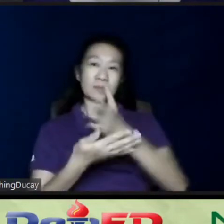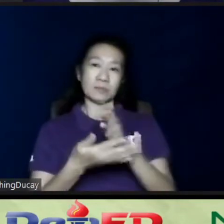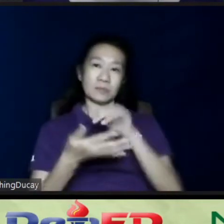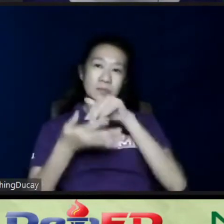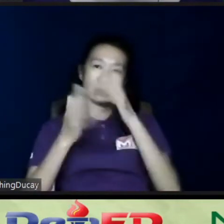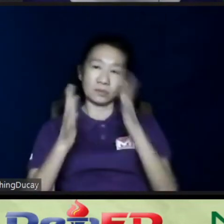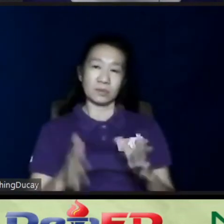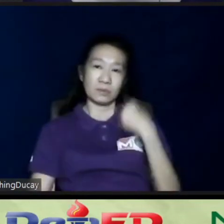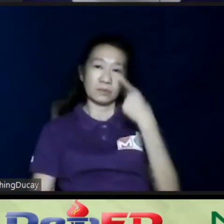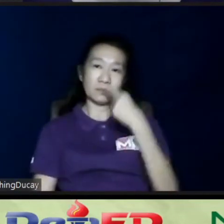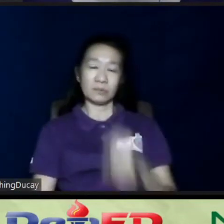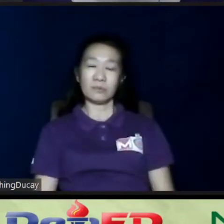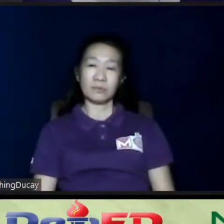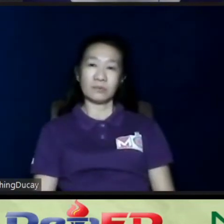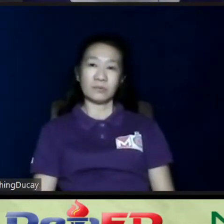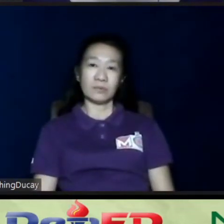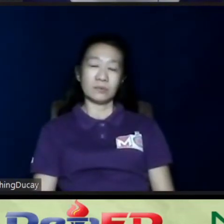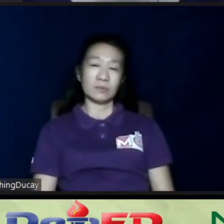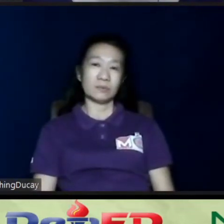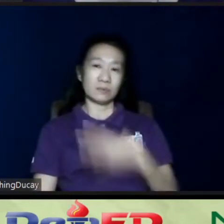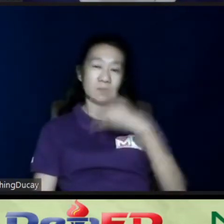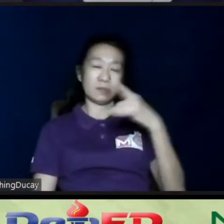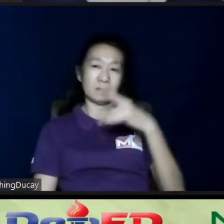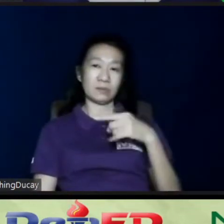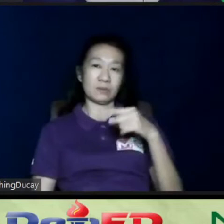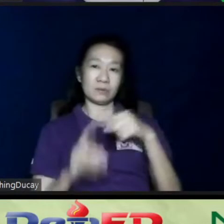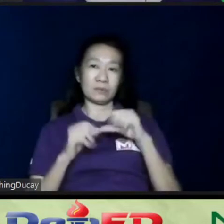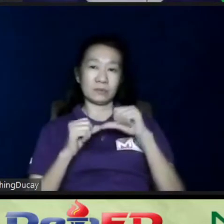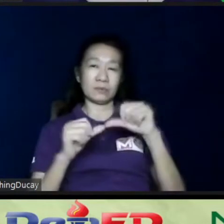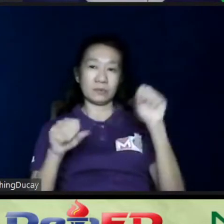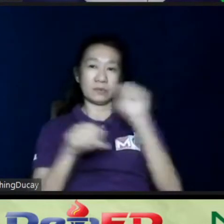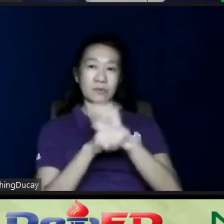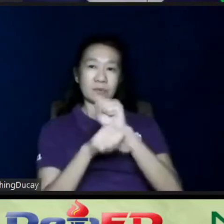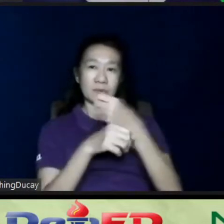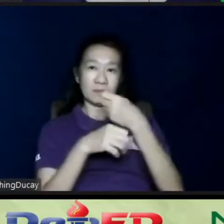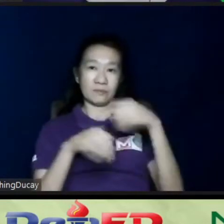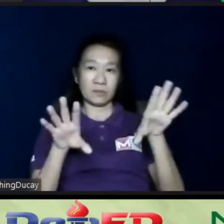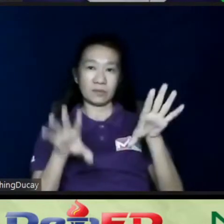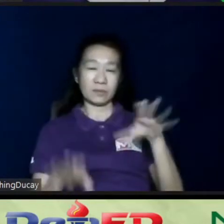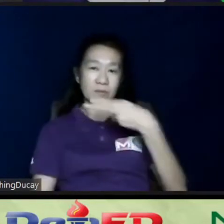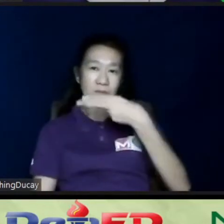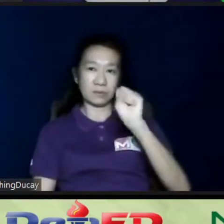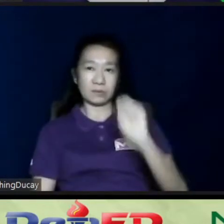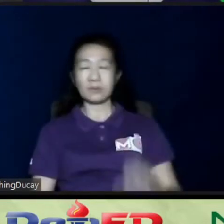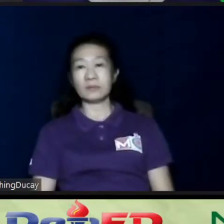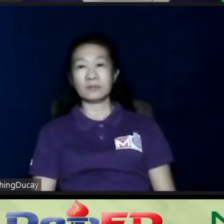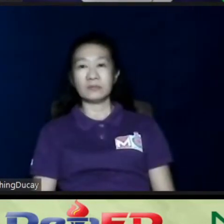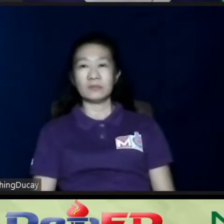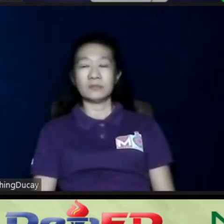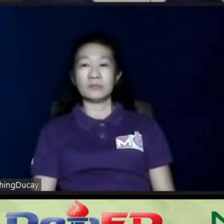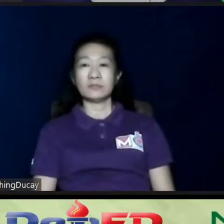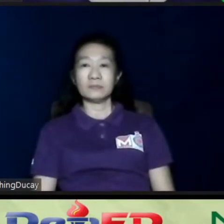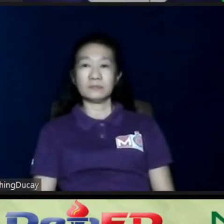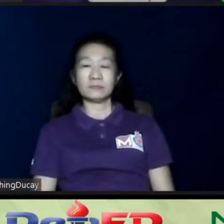prefer to pursue work after high school. So,